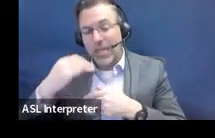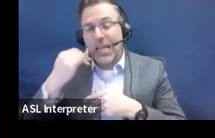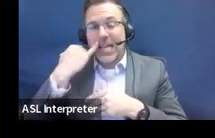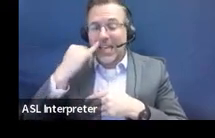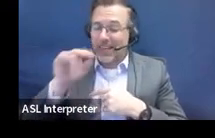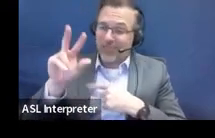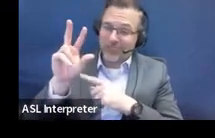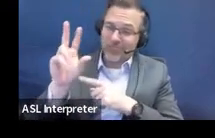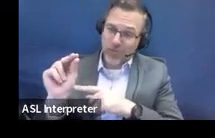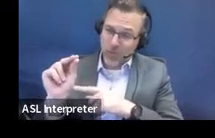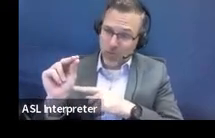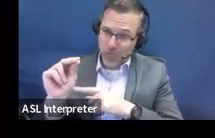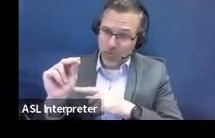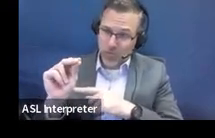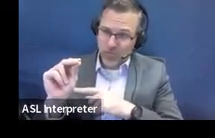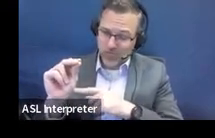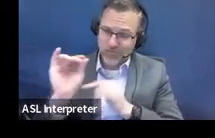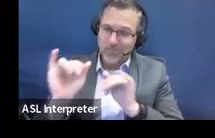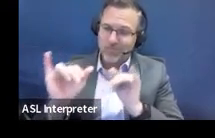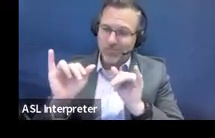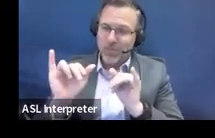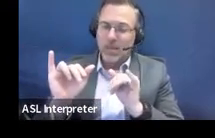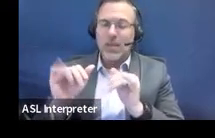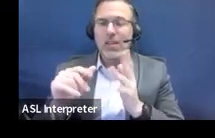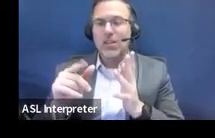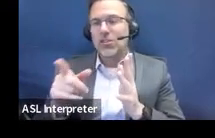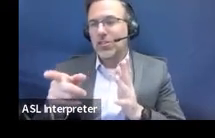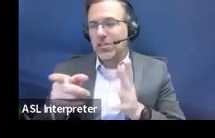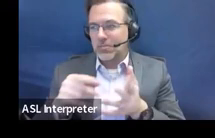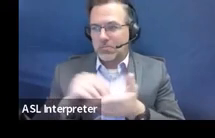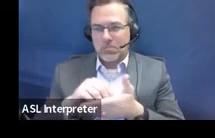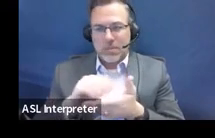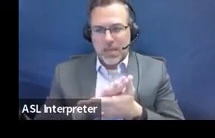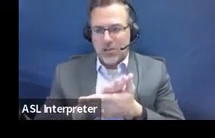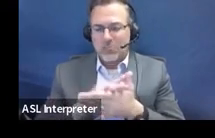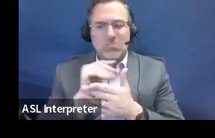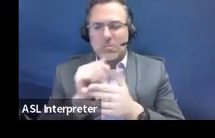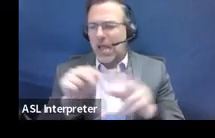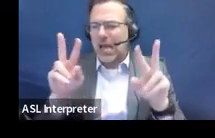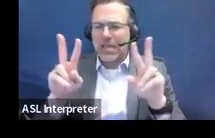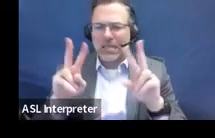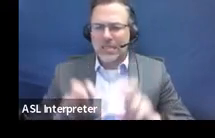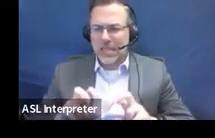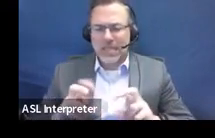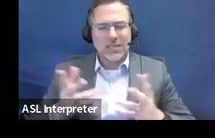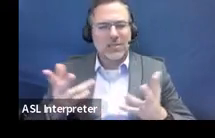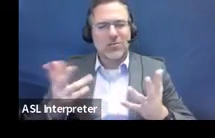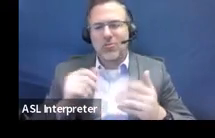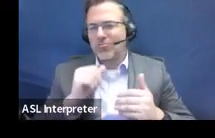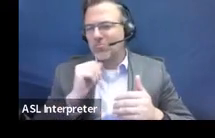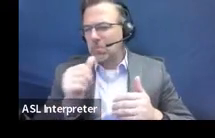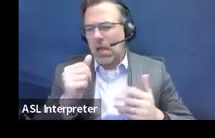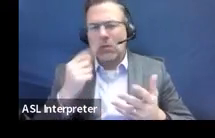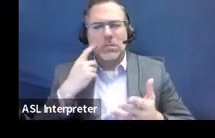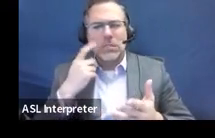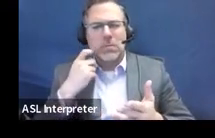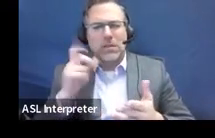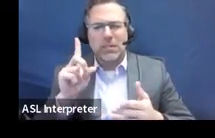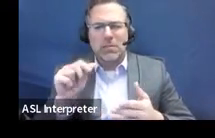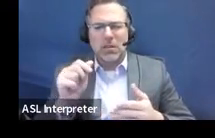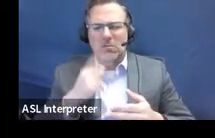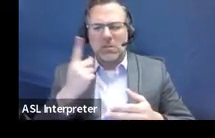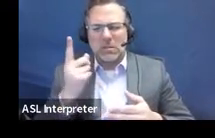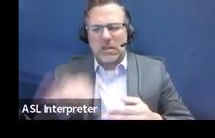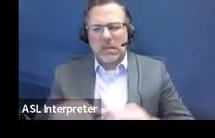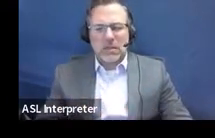an assessment done, just making a note that it wasn't assessed or it wasn't a suspected disability, something to that